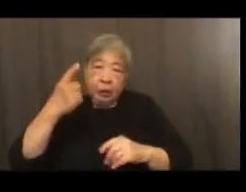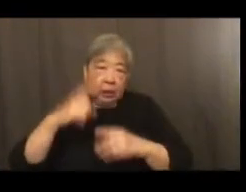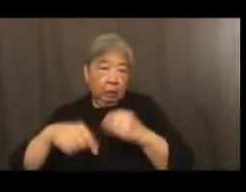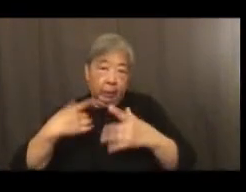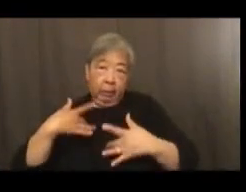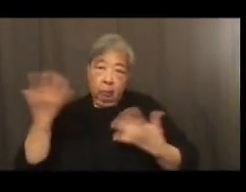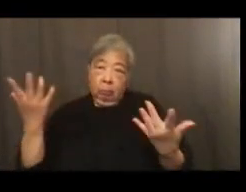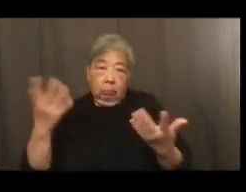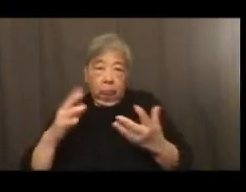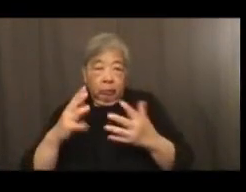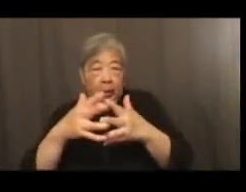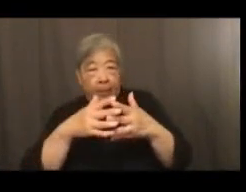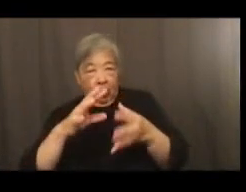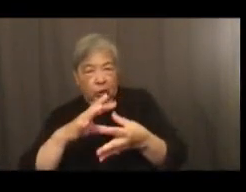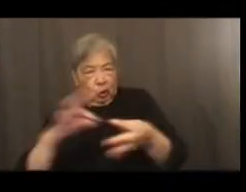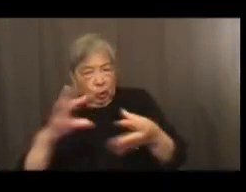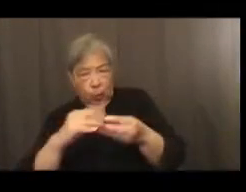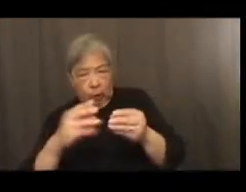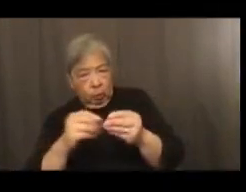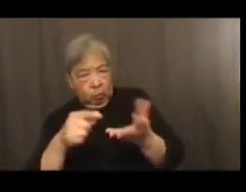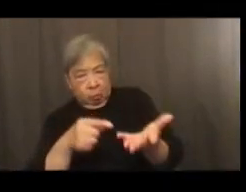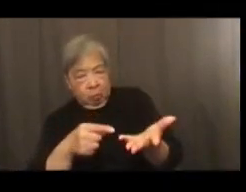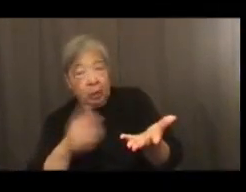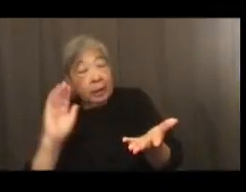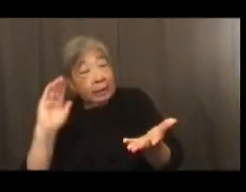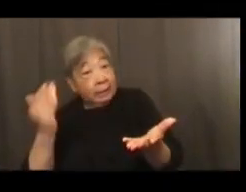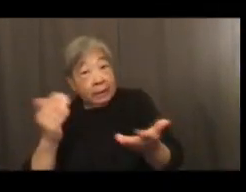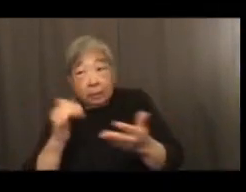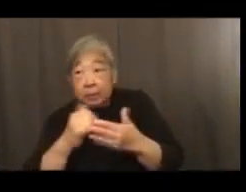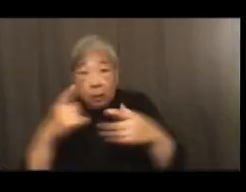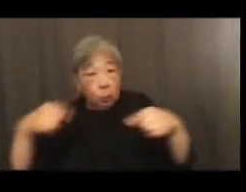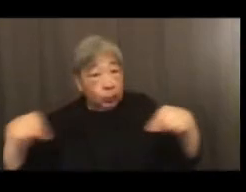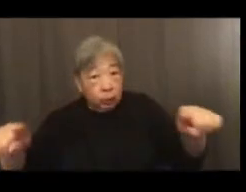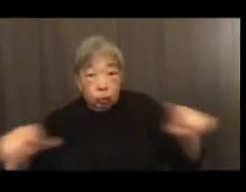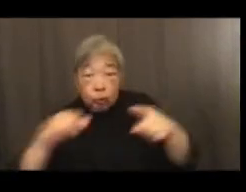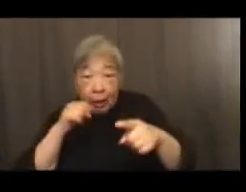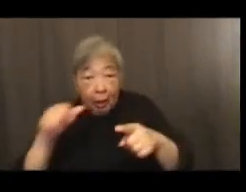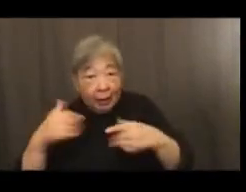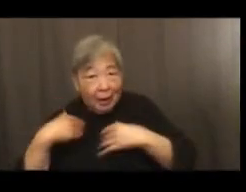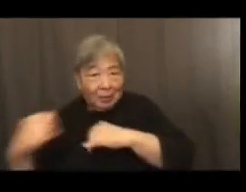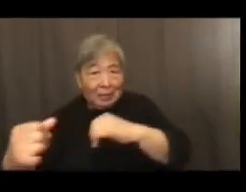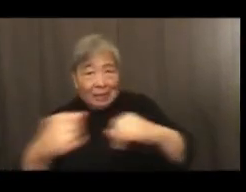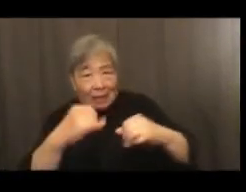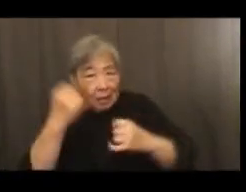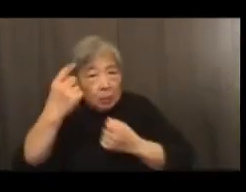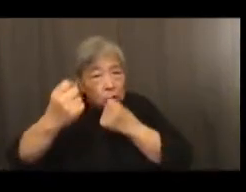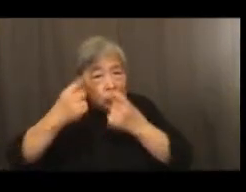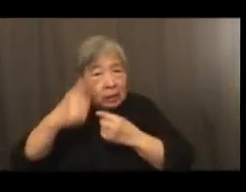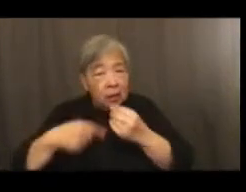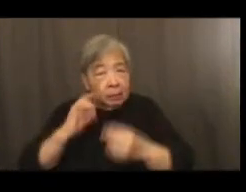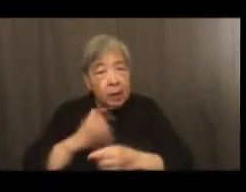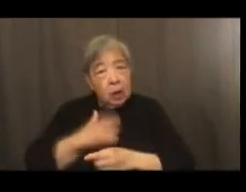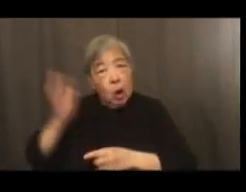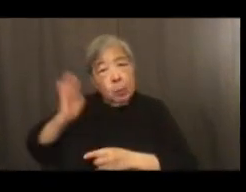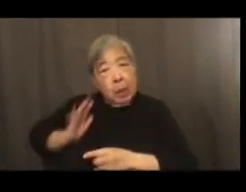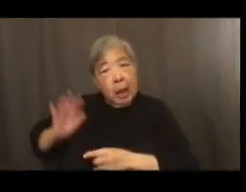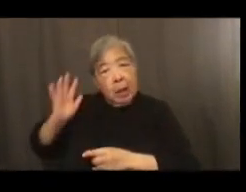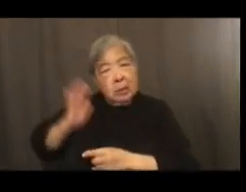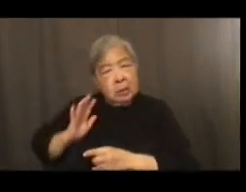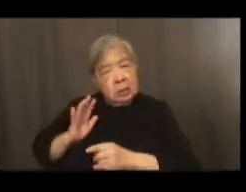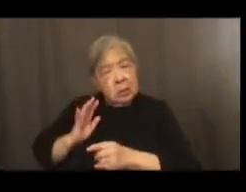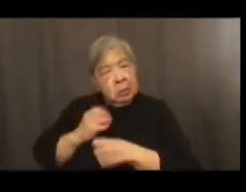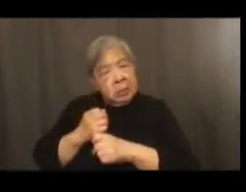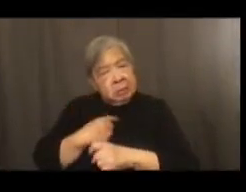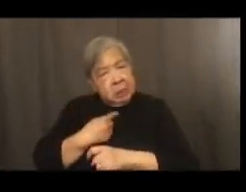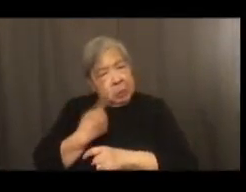that, that, that in fact, we do not share an understanding of what our past is, which leads me to wonder is, do you